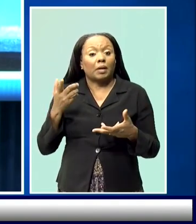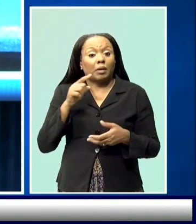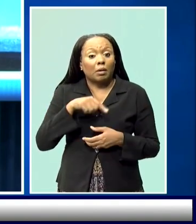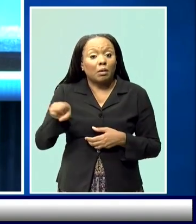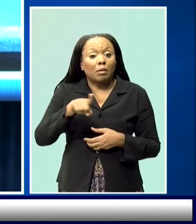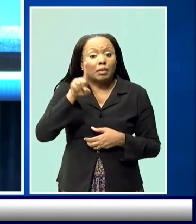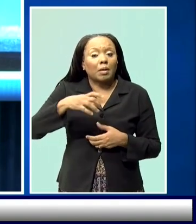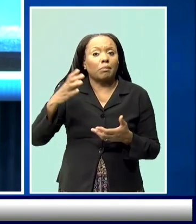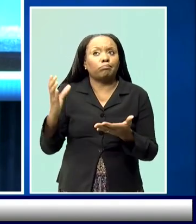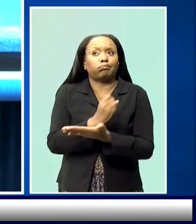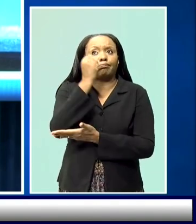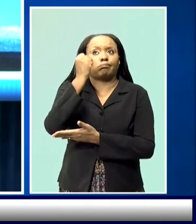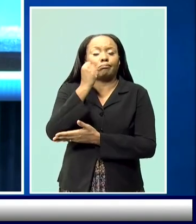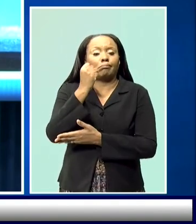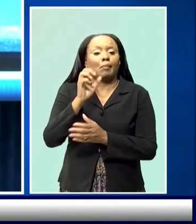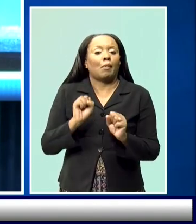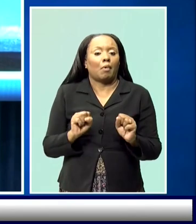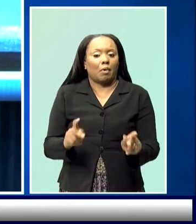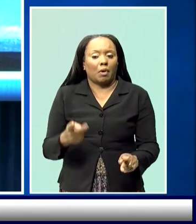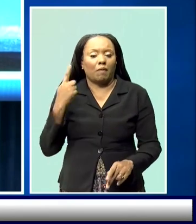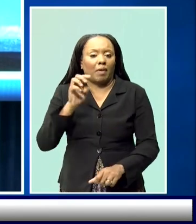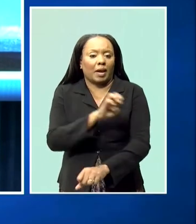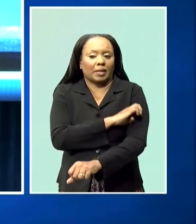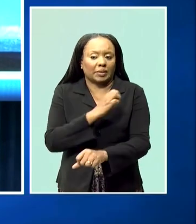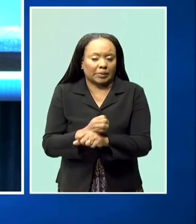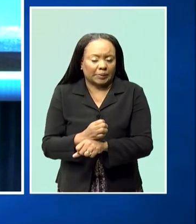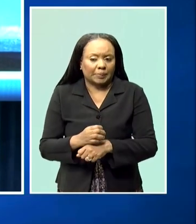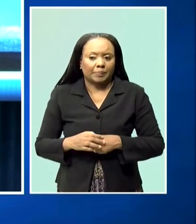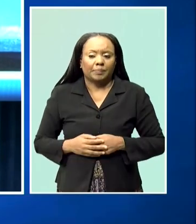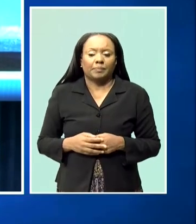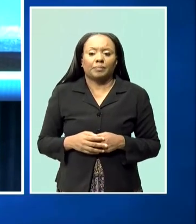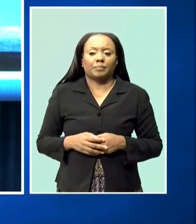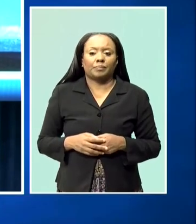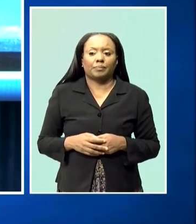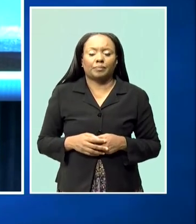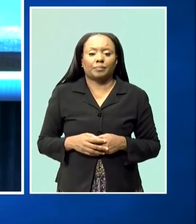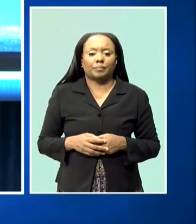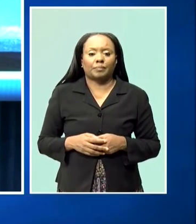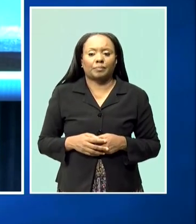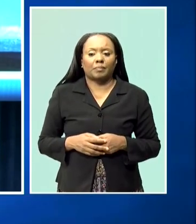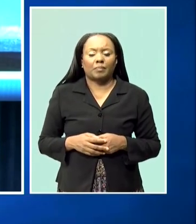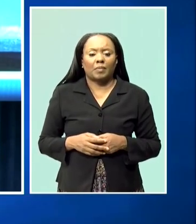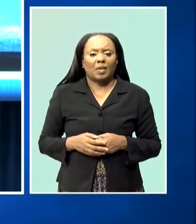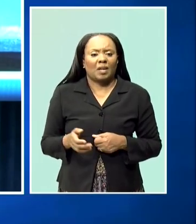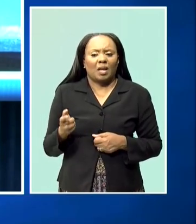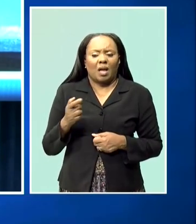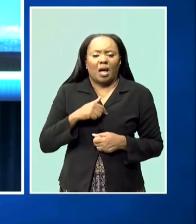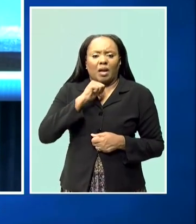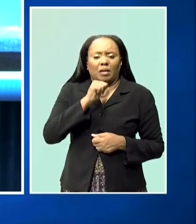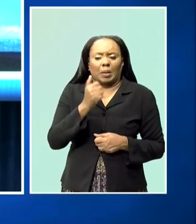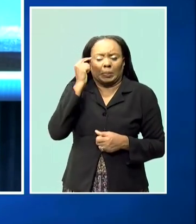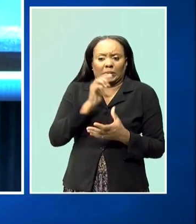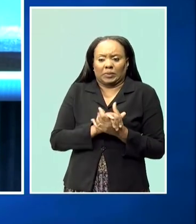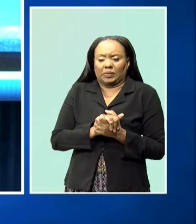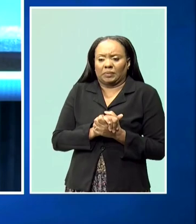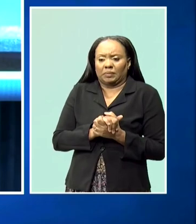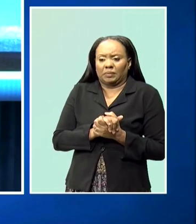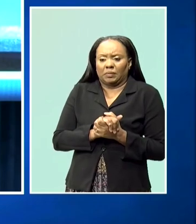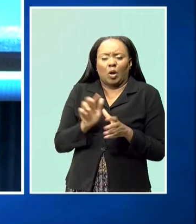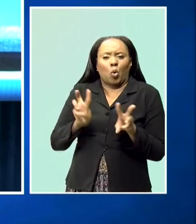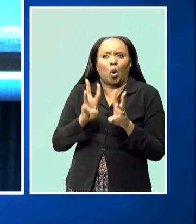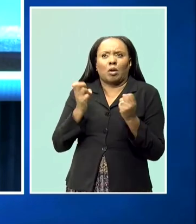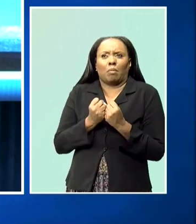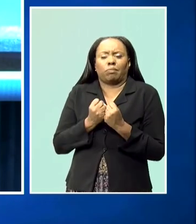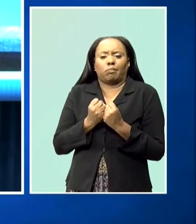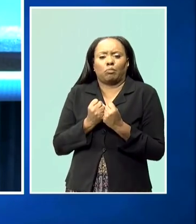of opportunities available in the energy industry. It should not be a one-off event and